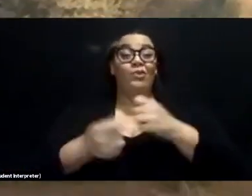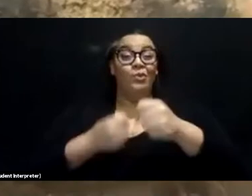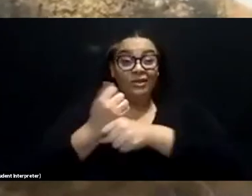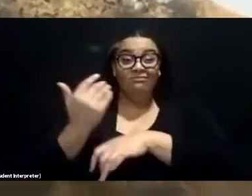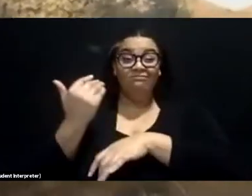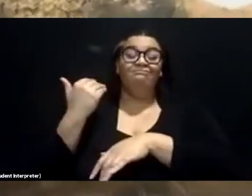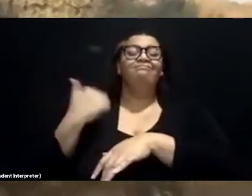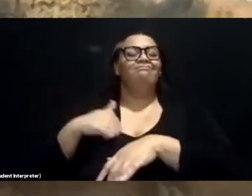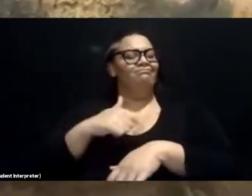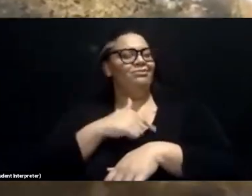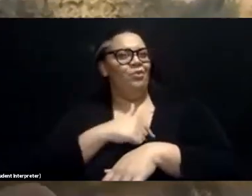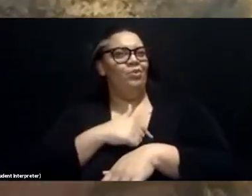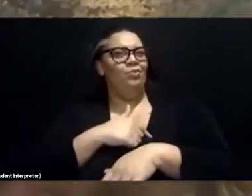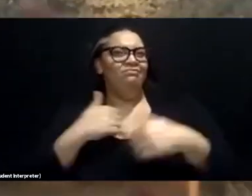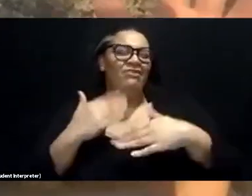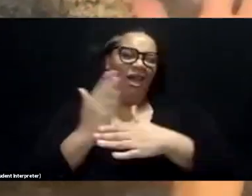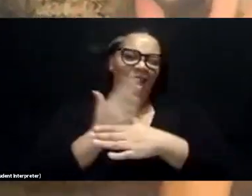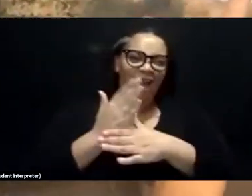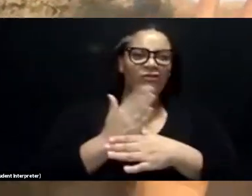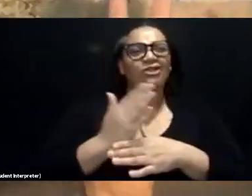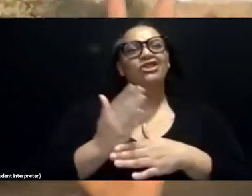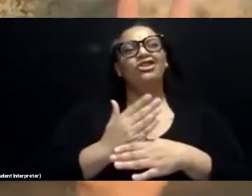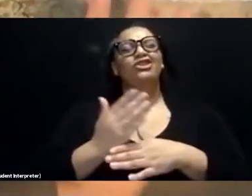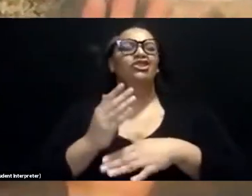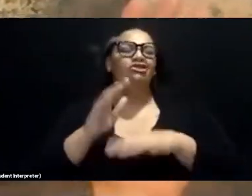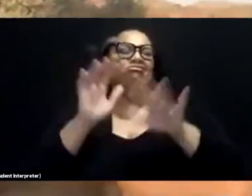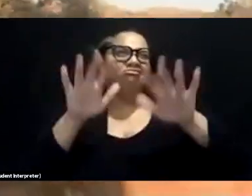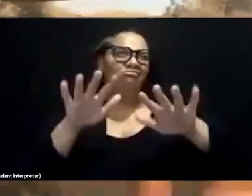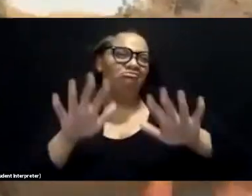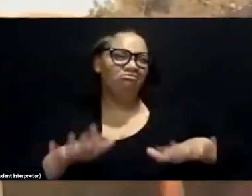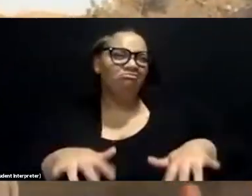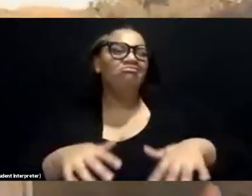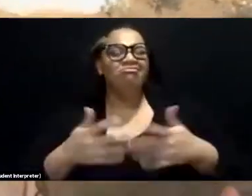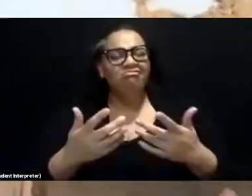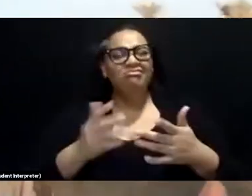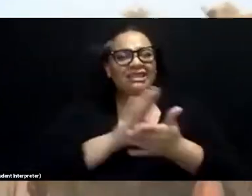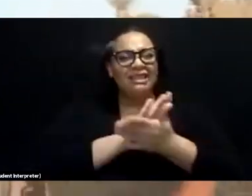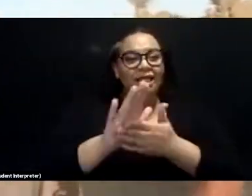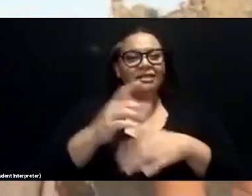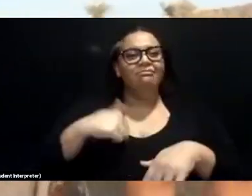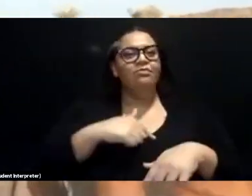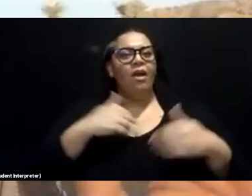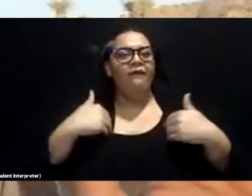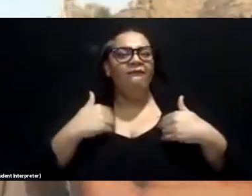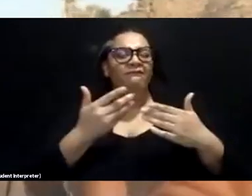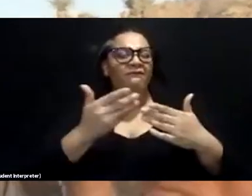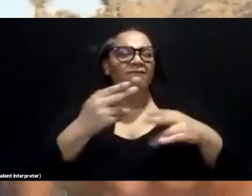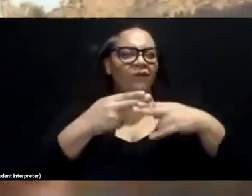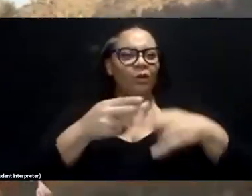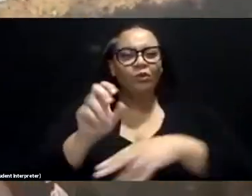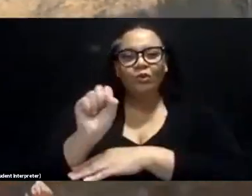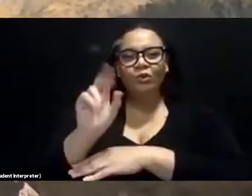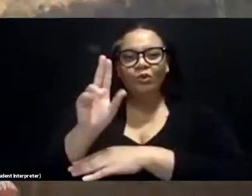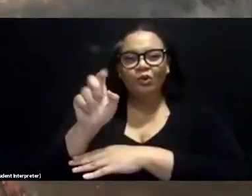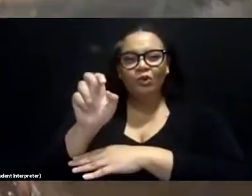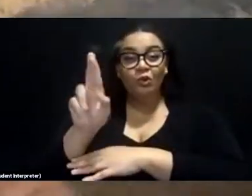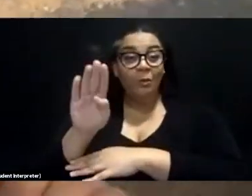snow, especially in the winter. So we've had these beautiful, you've probably seen these super blooms. The last